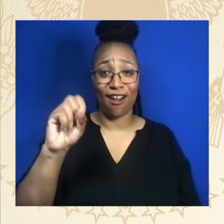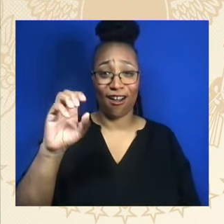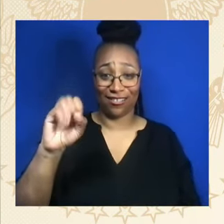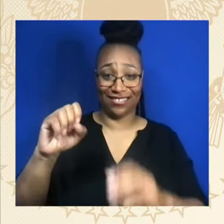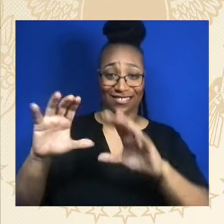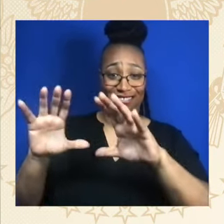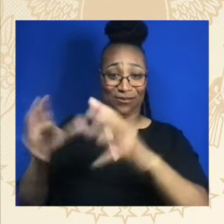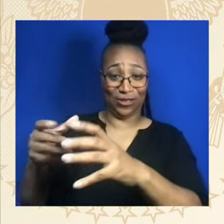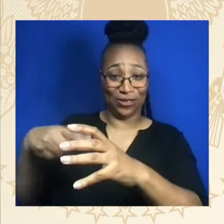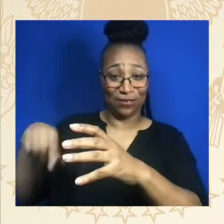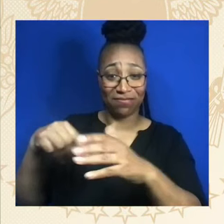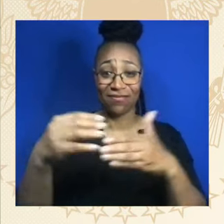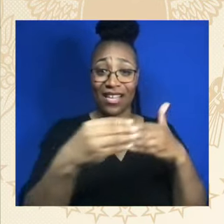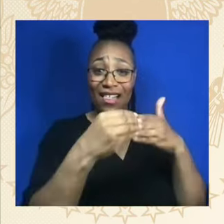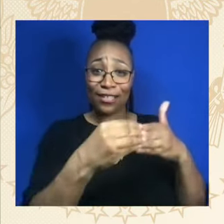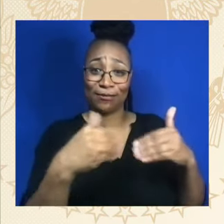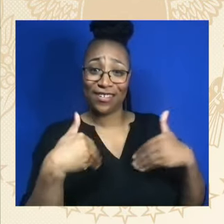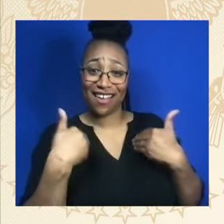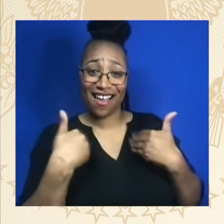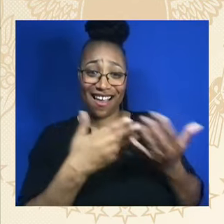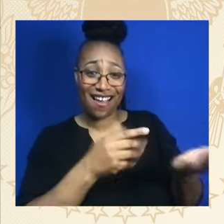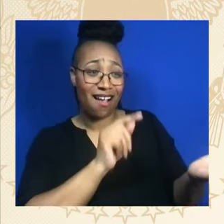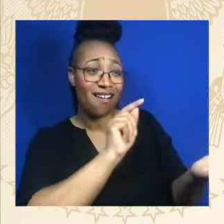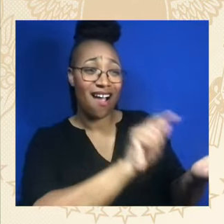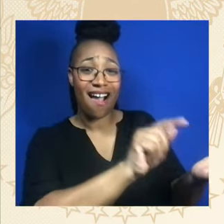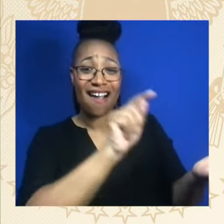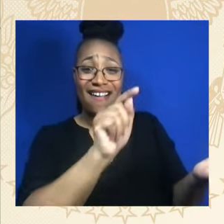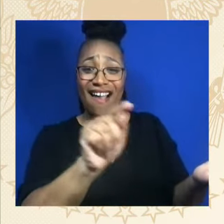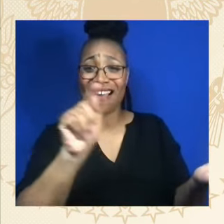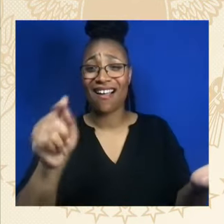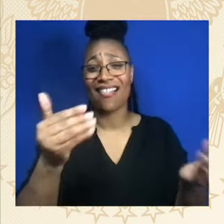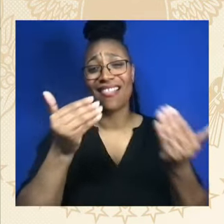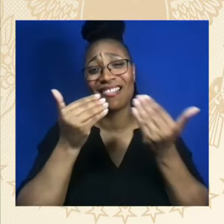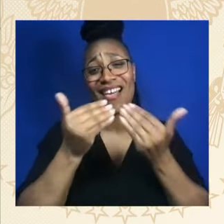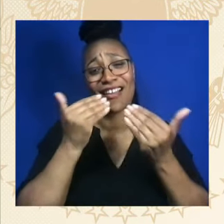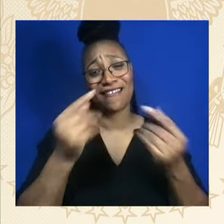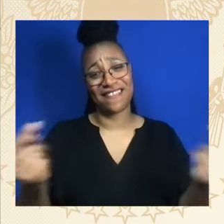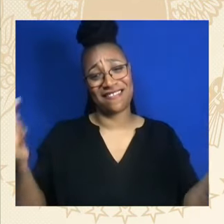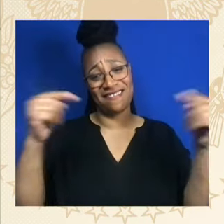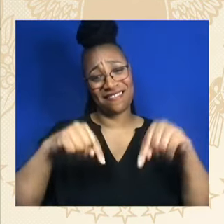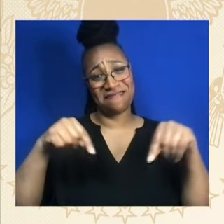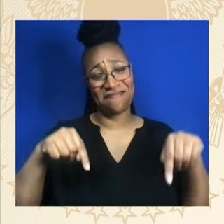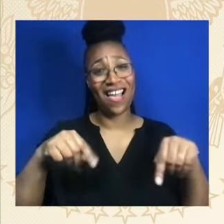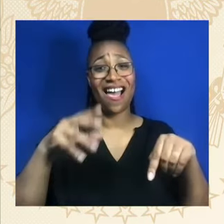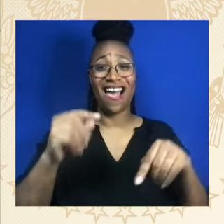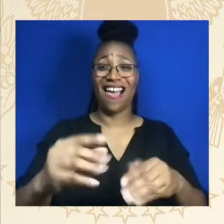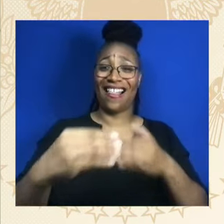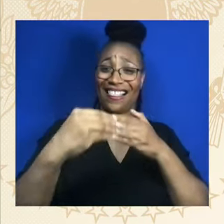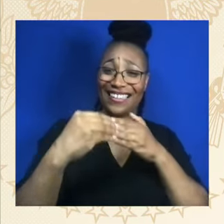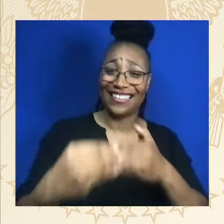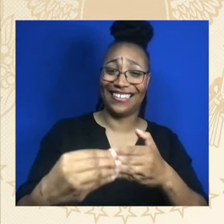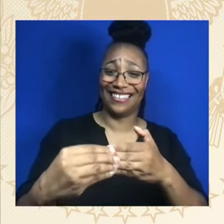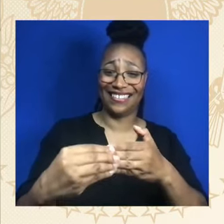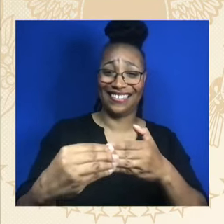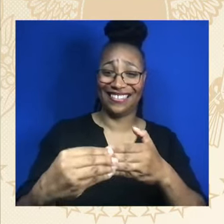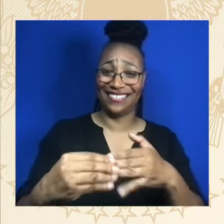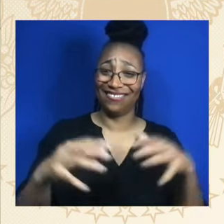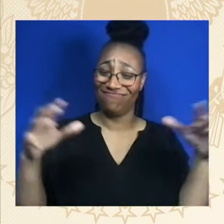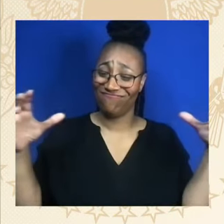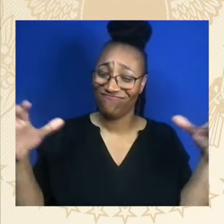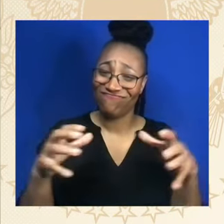all for your leadership and for us all being together this afternoon. So during Black History Month,